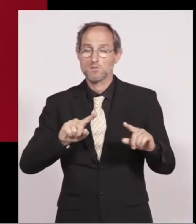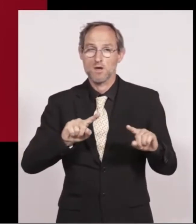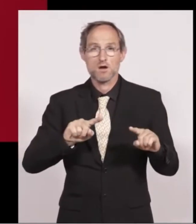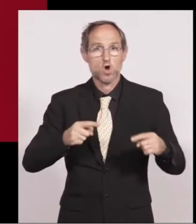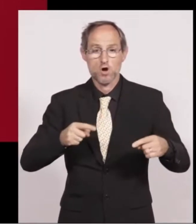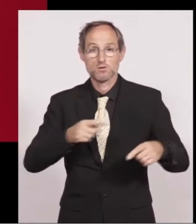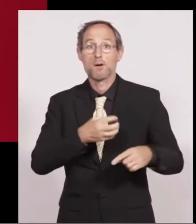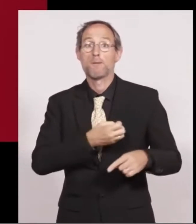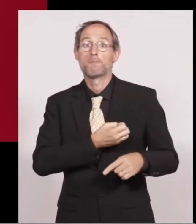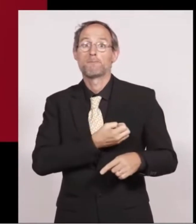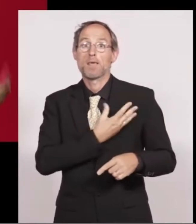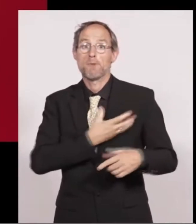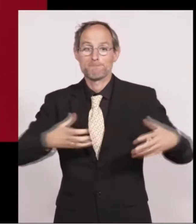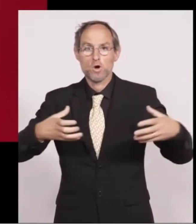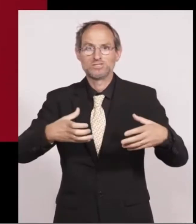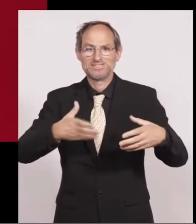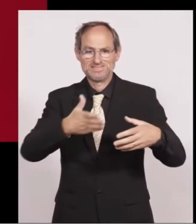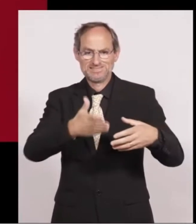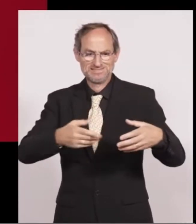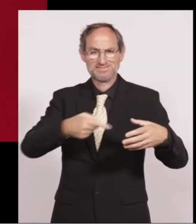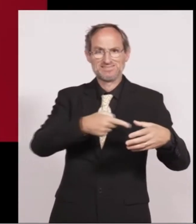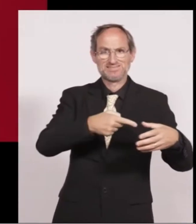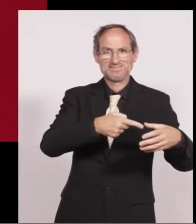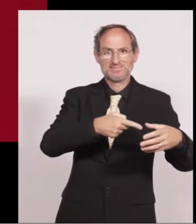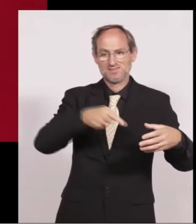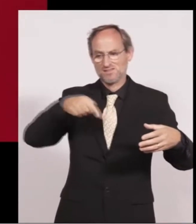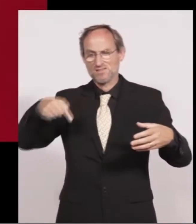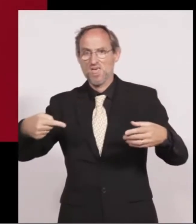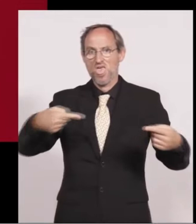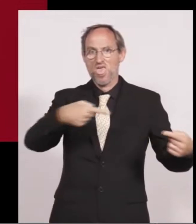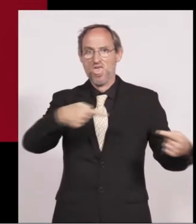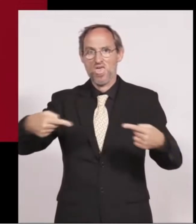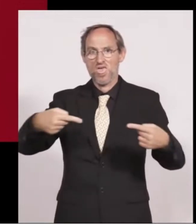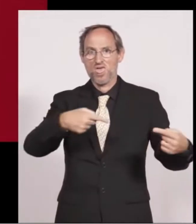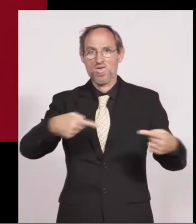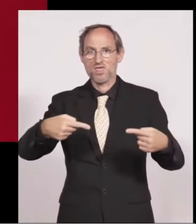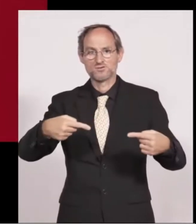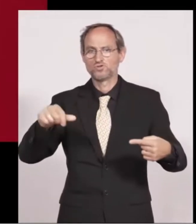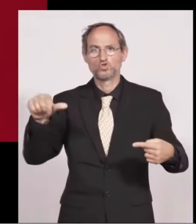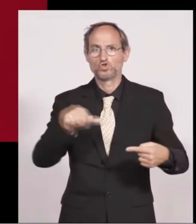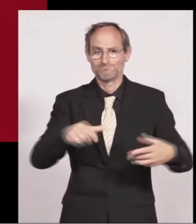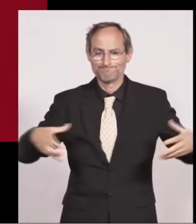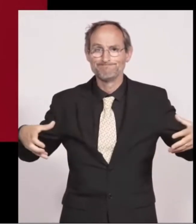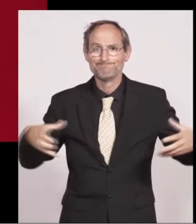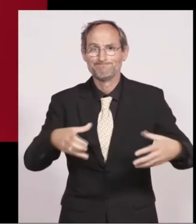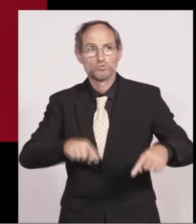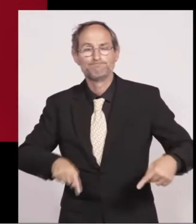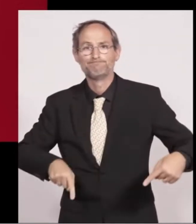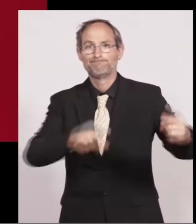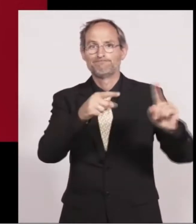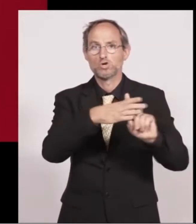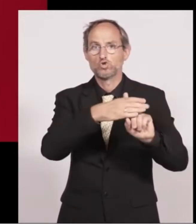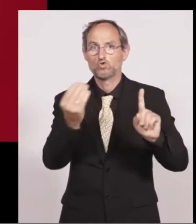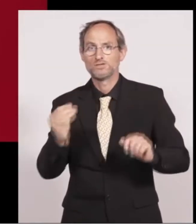part one section of the party waging war on another when we should be fighting the Tories